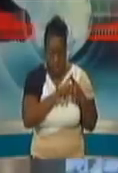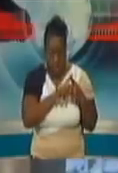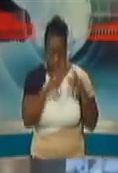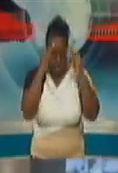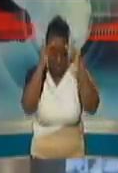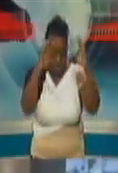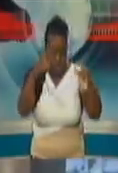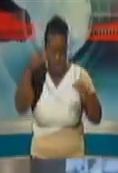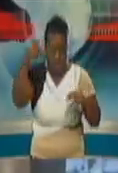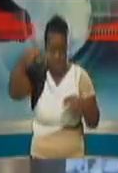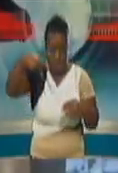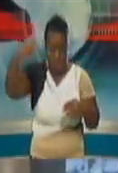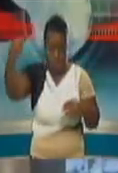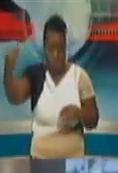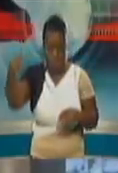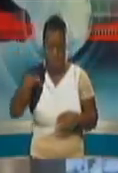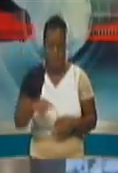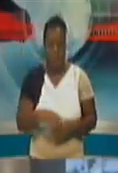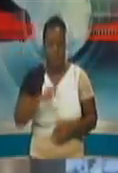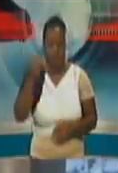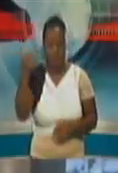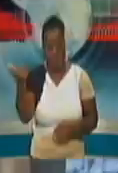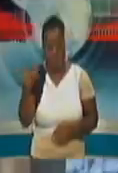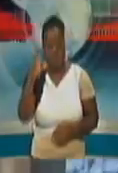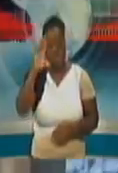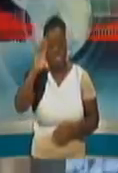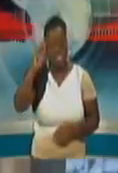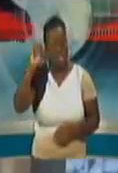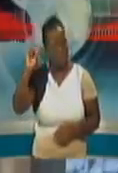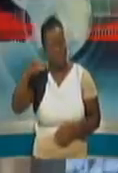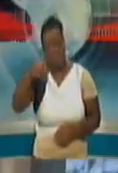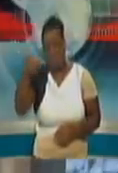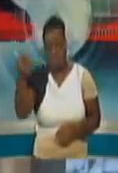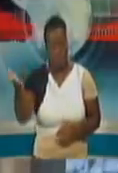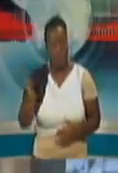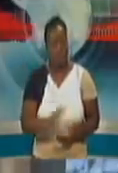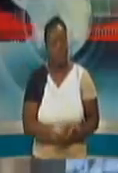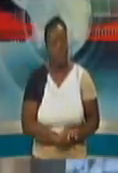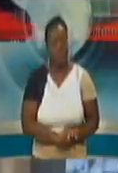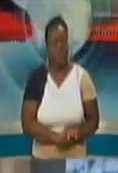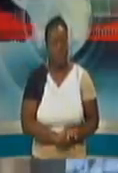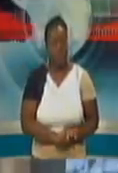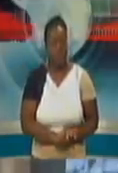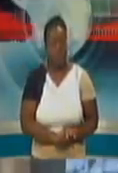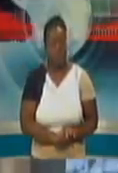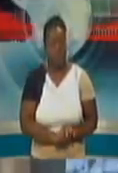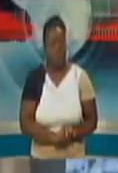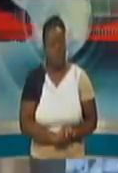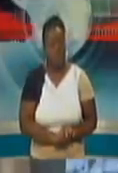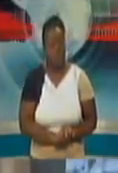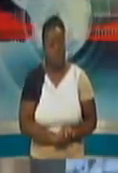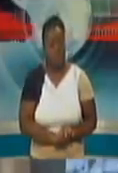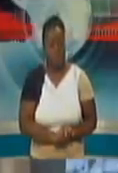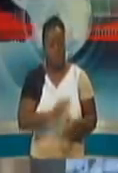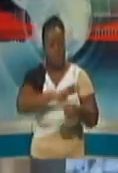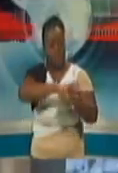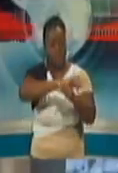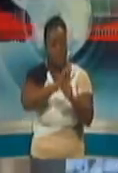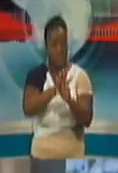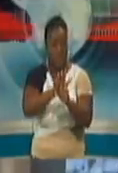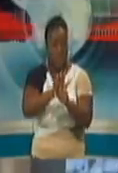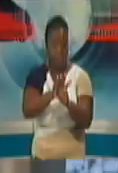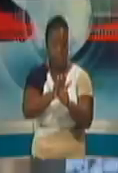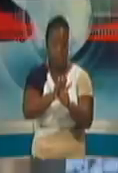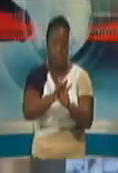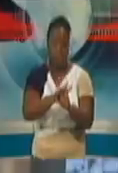other, Dr. Parasram or Minister Diaz Singh can take that one. Minister Gopis Kuhn, the virus has had a devastating